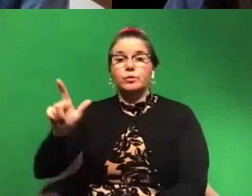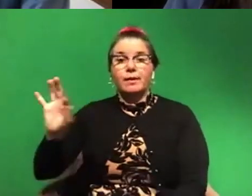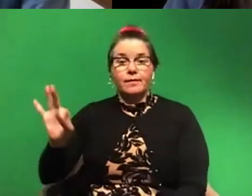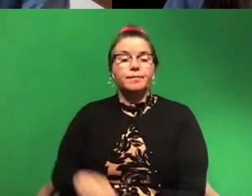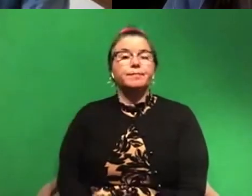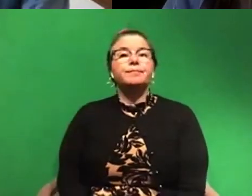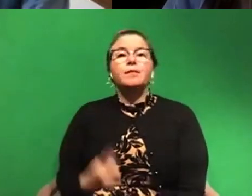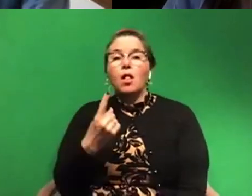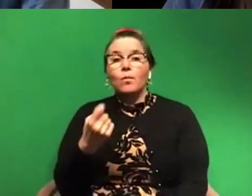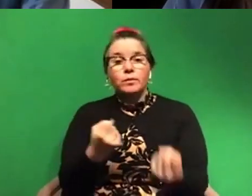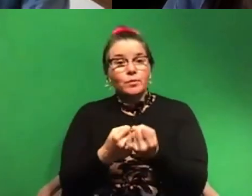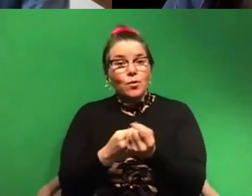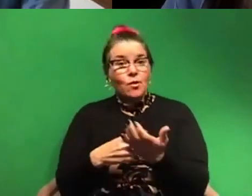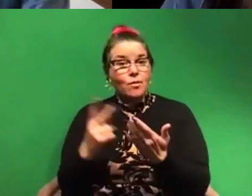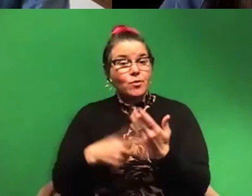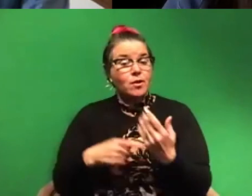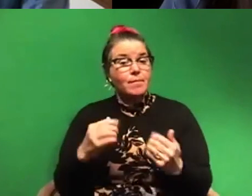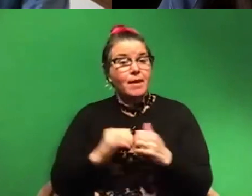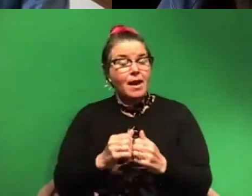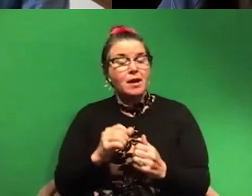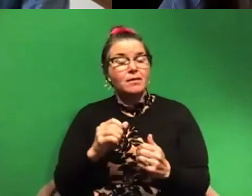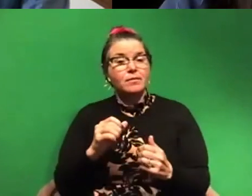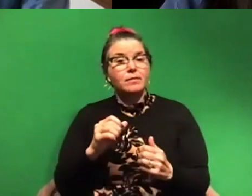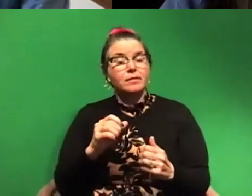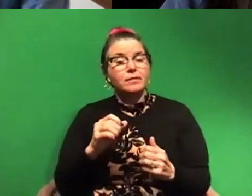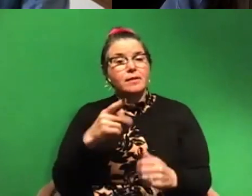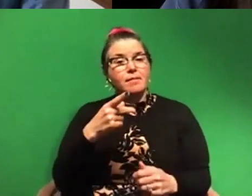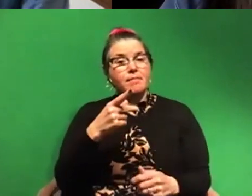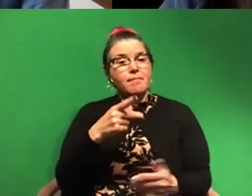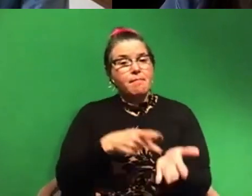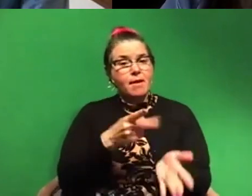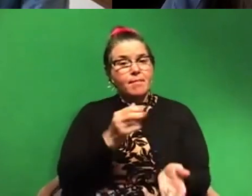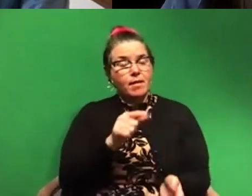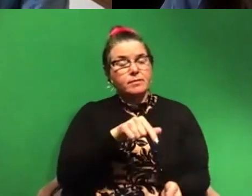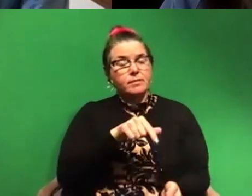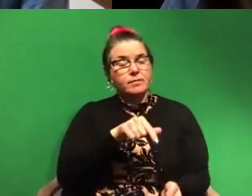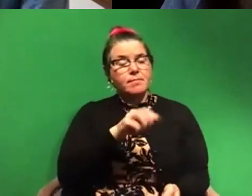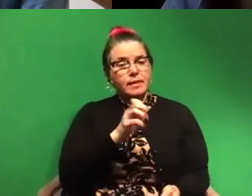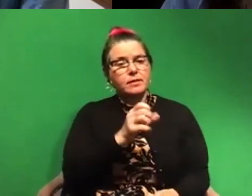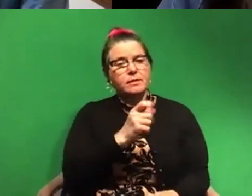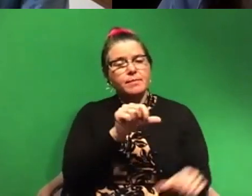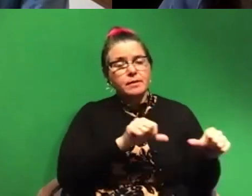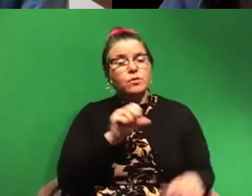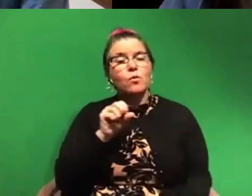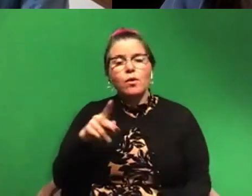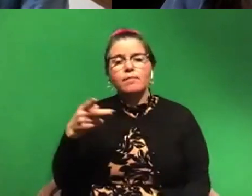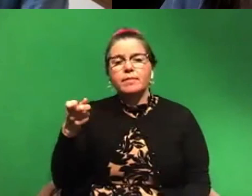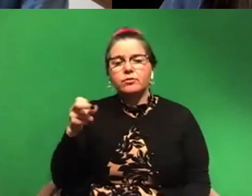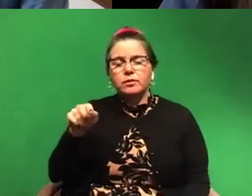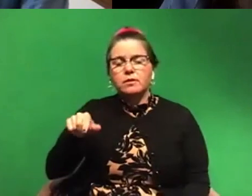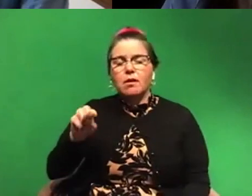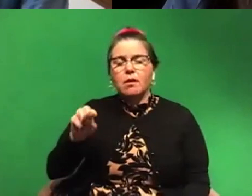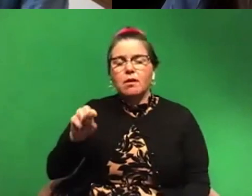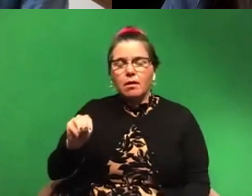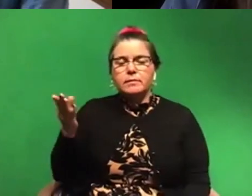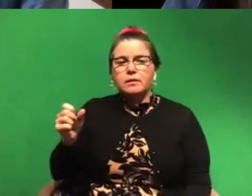program at Skype or, uh, uh, paypal.me slash Skype a scientist or patreon.com slash Skype a scientist. And